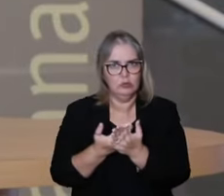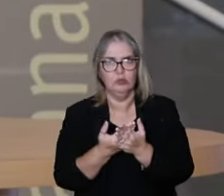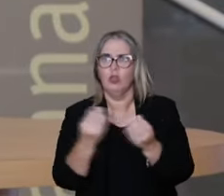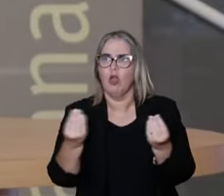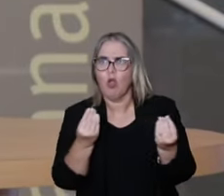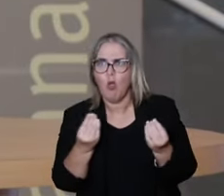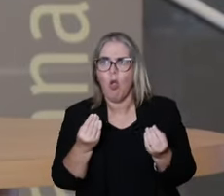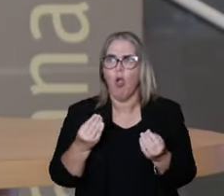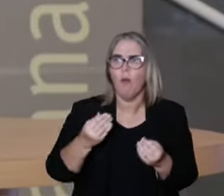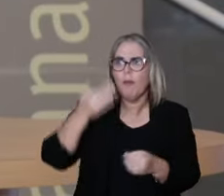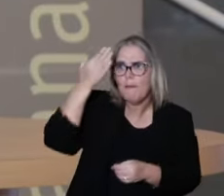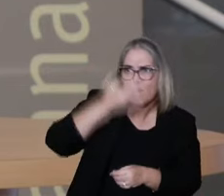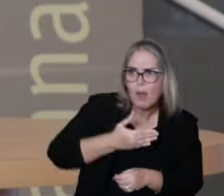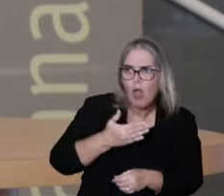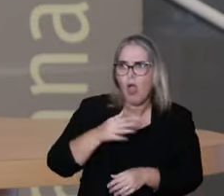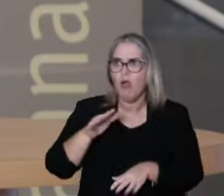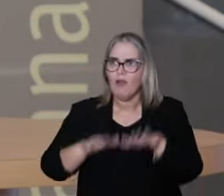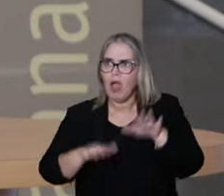essay.